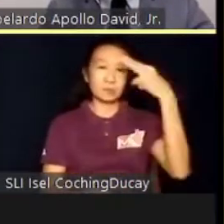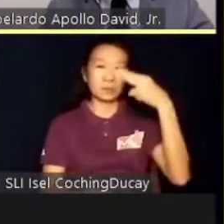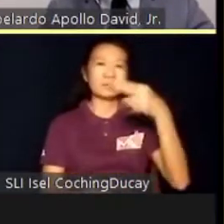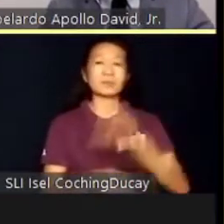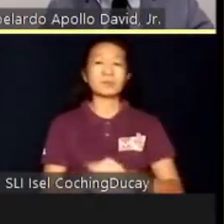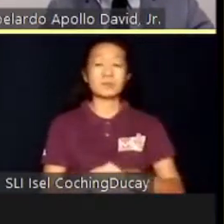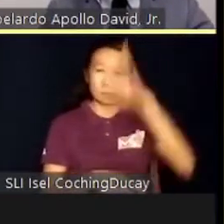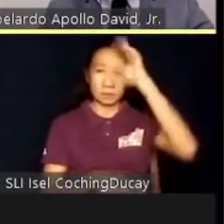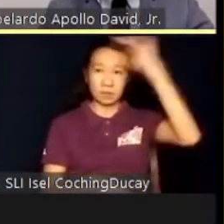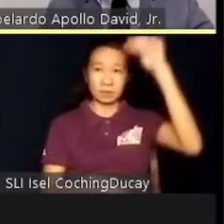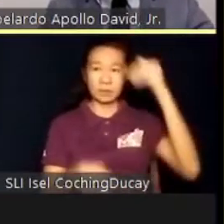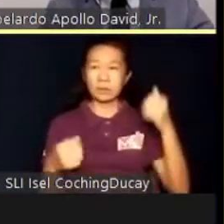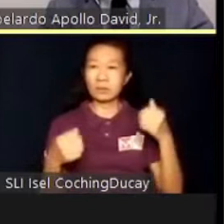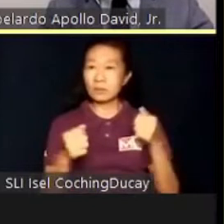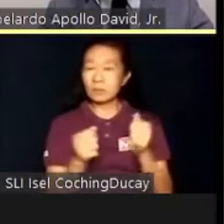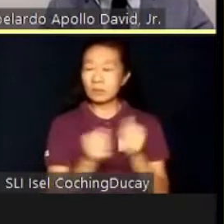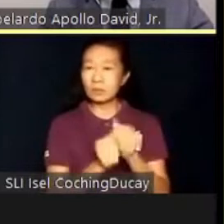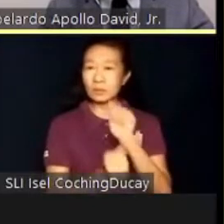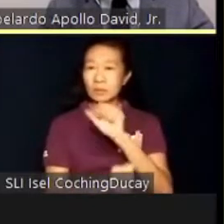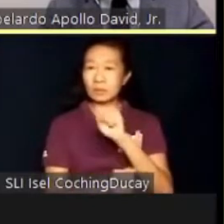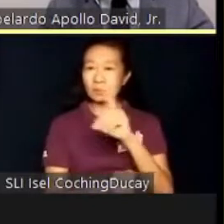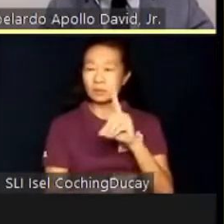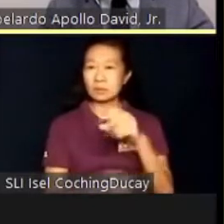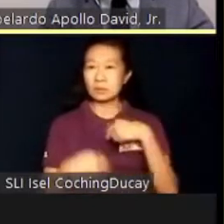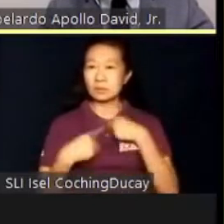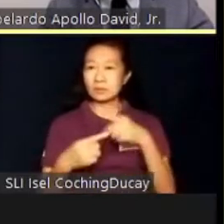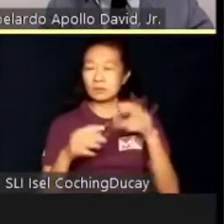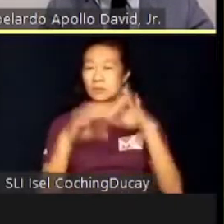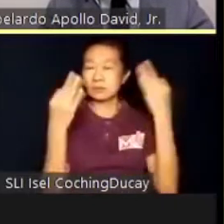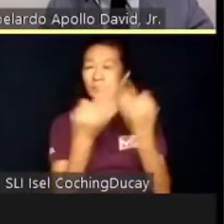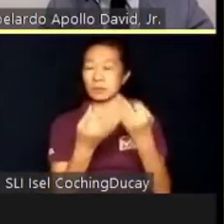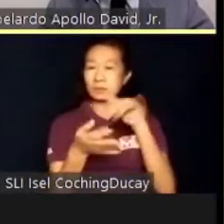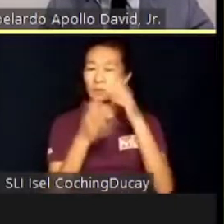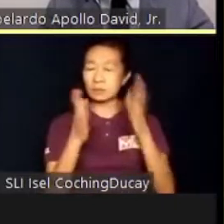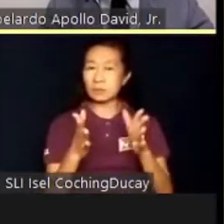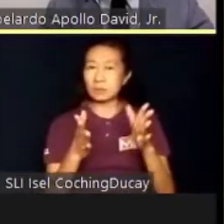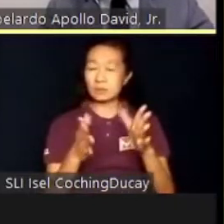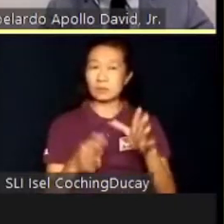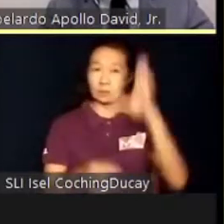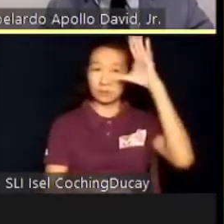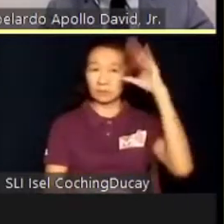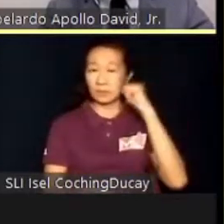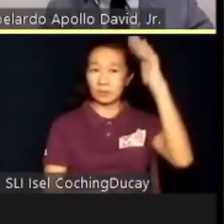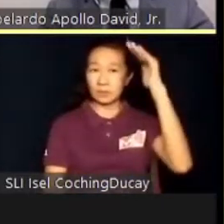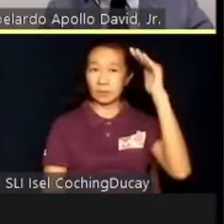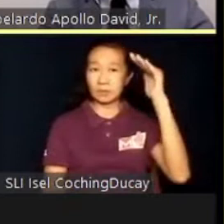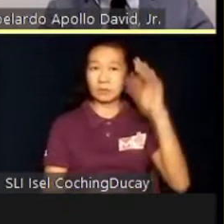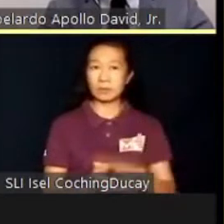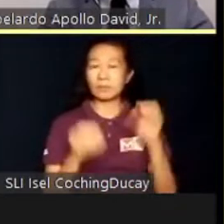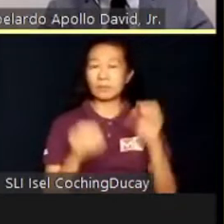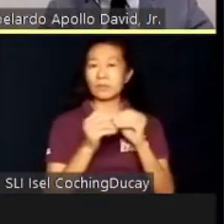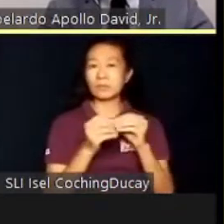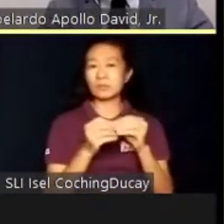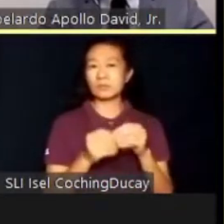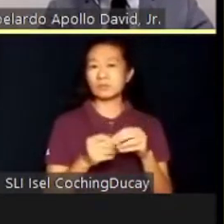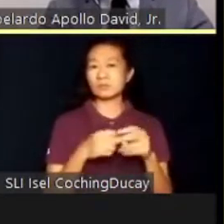of males with ASD, and since families of students, female students, may tend to have more reservations